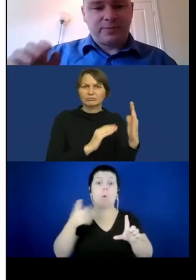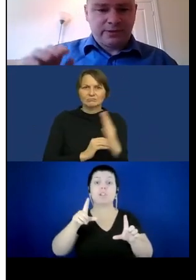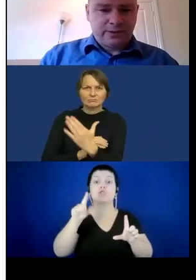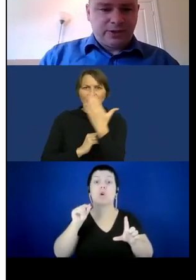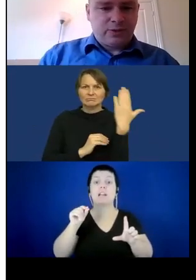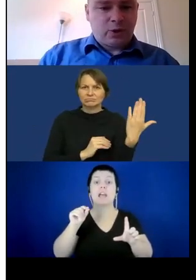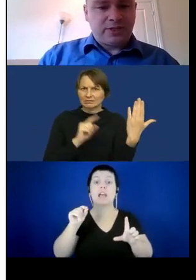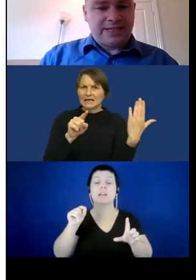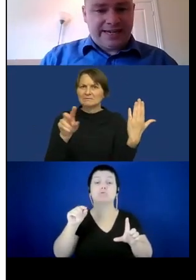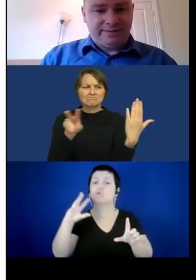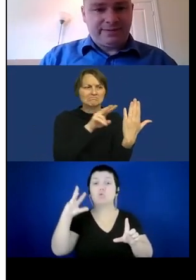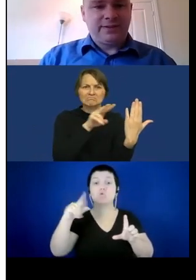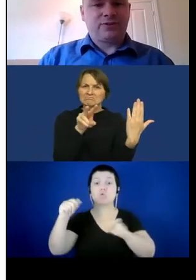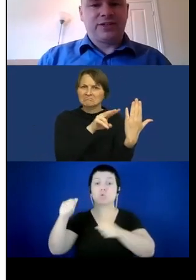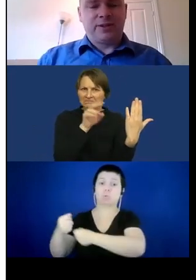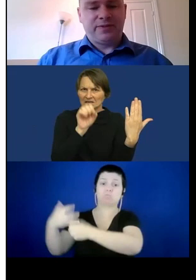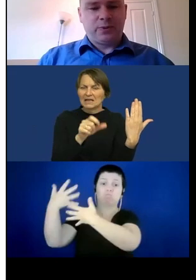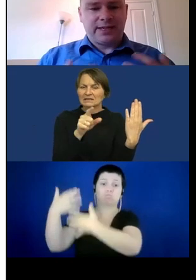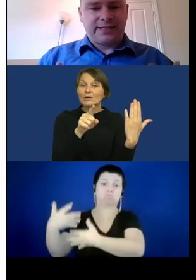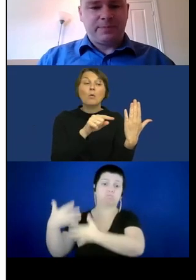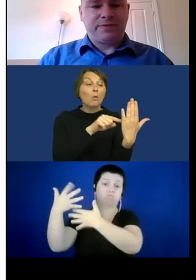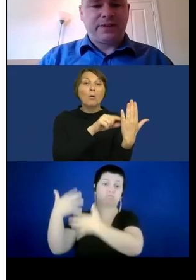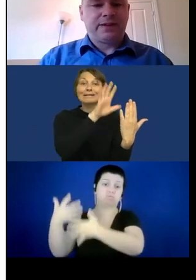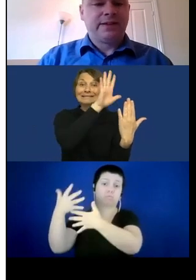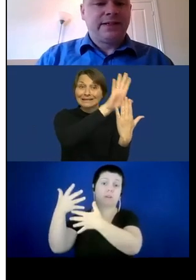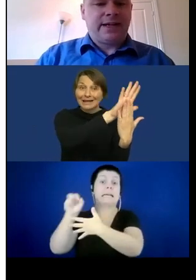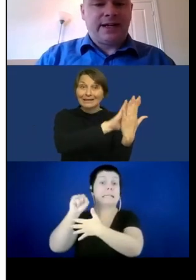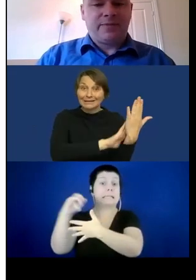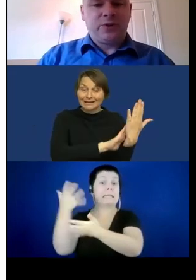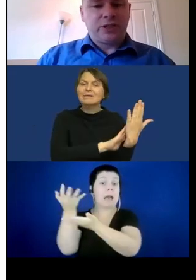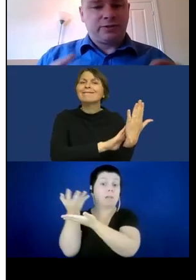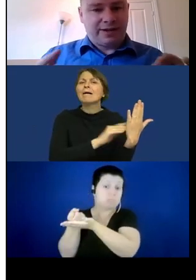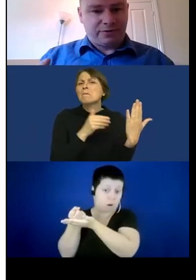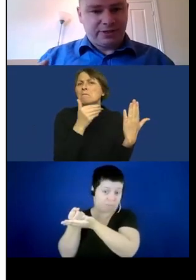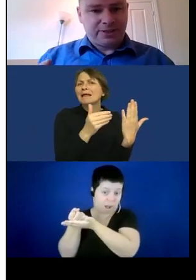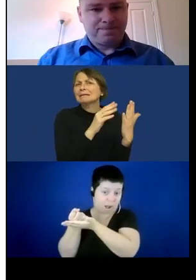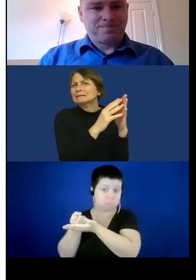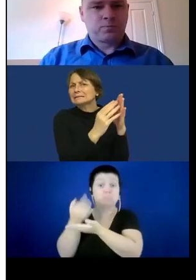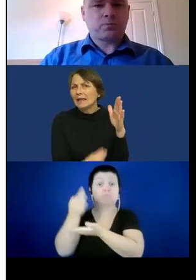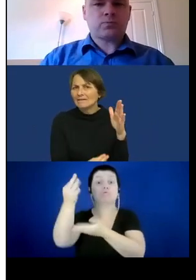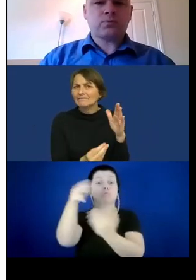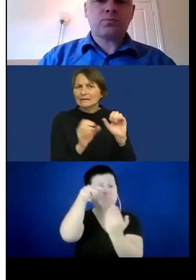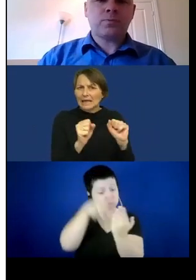transcript. You can opt to save the transcript if you would like to keep it for future reference.